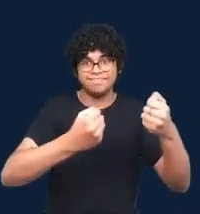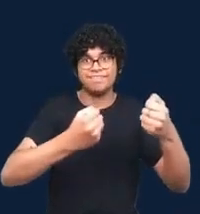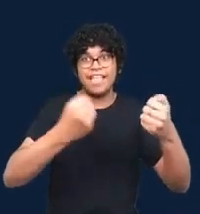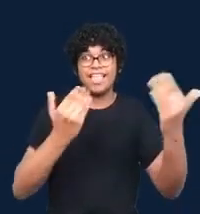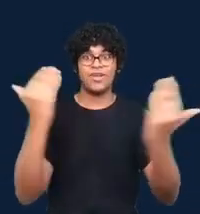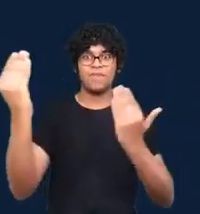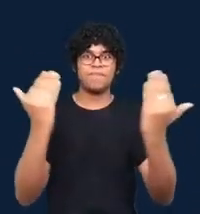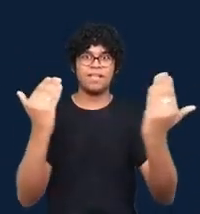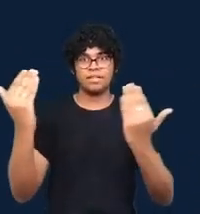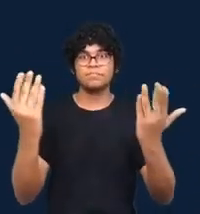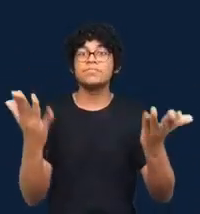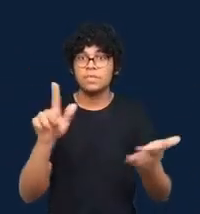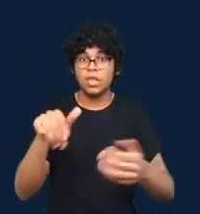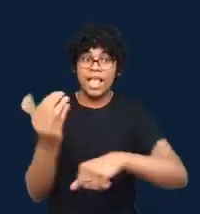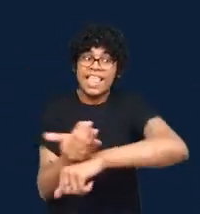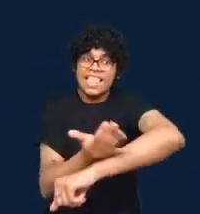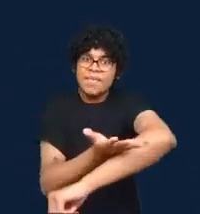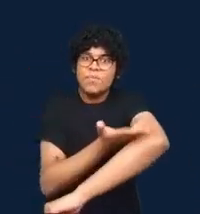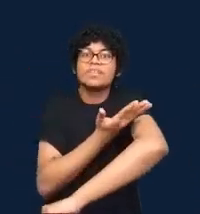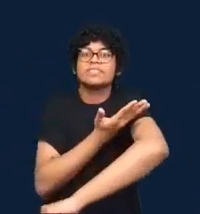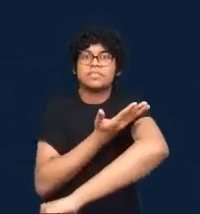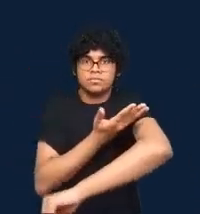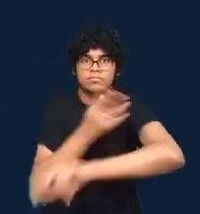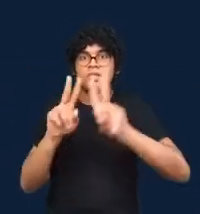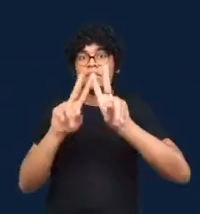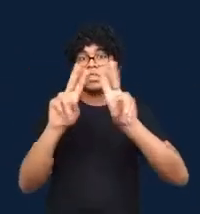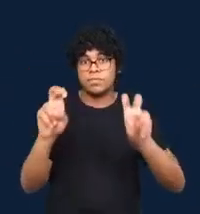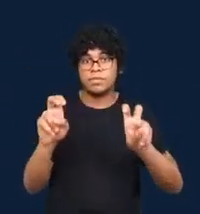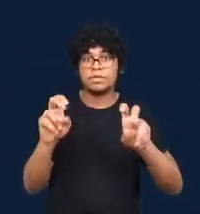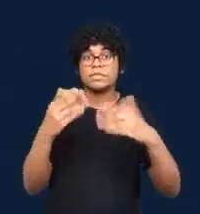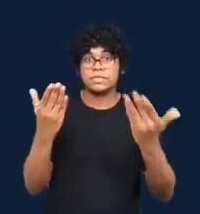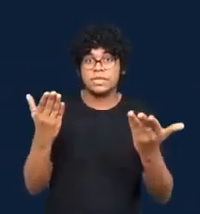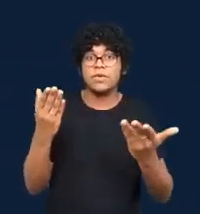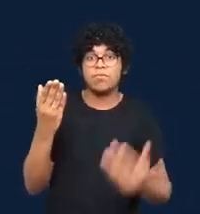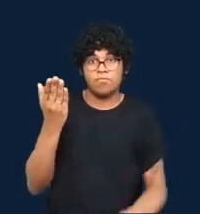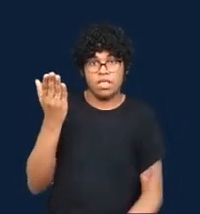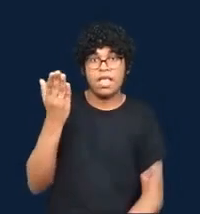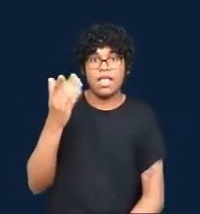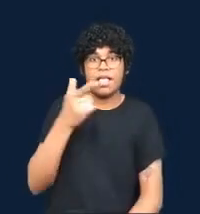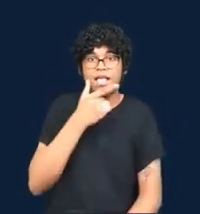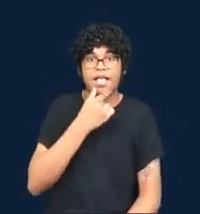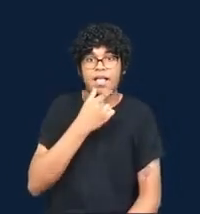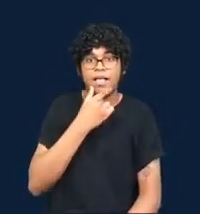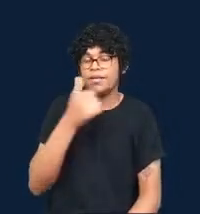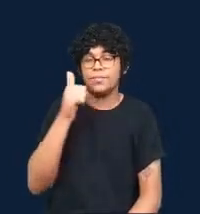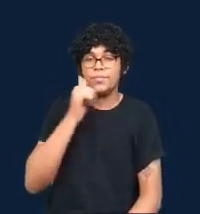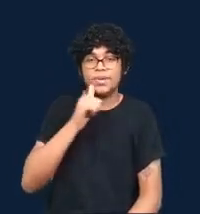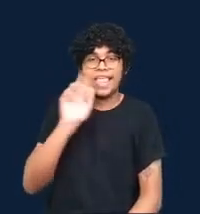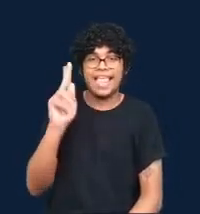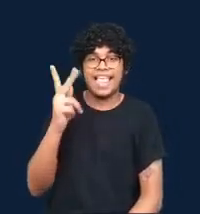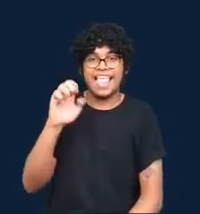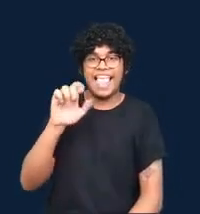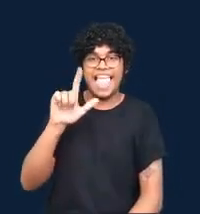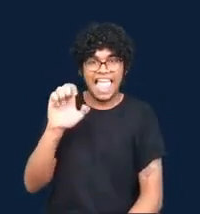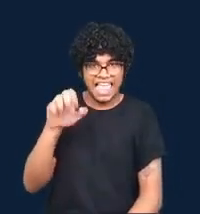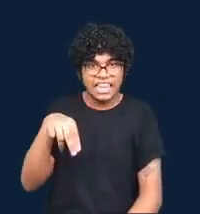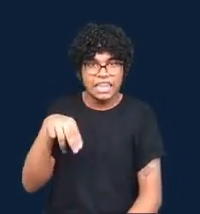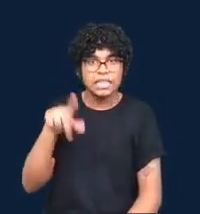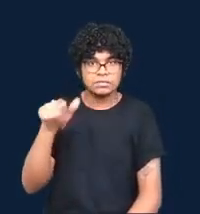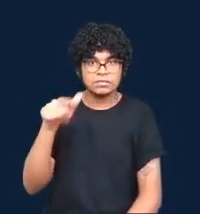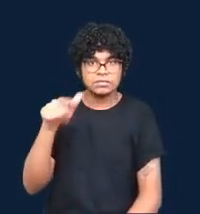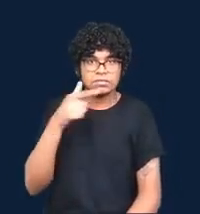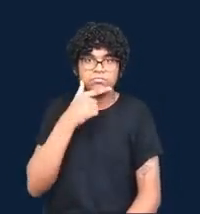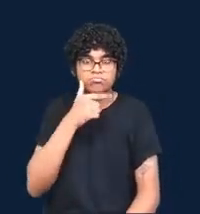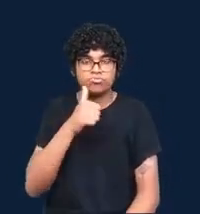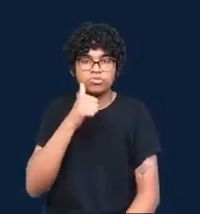Helen Kennedy and her co-authors report on the important role that emotions play in